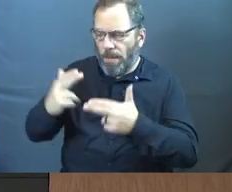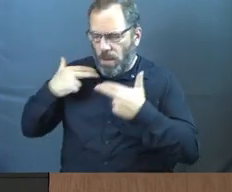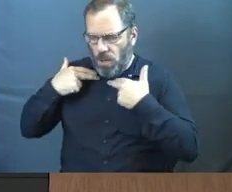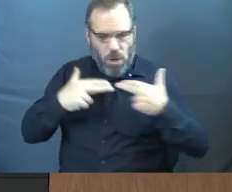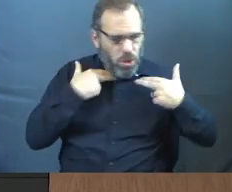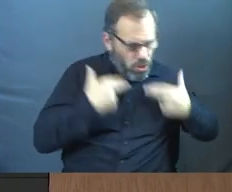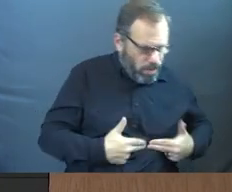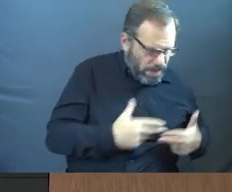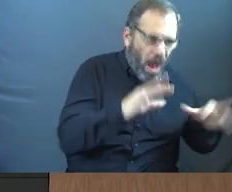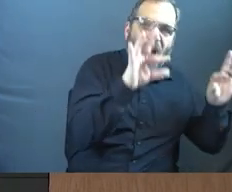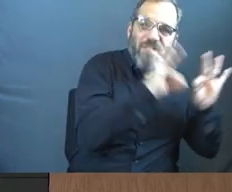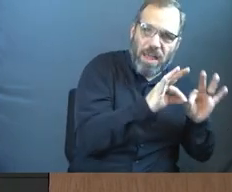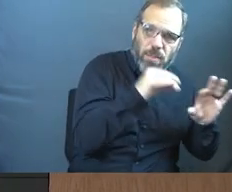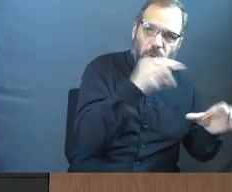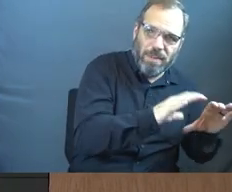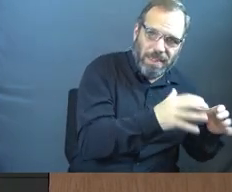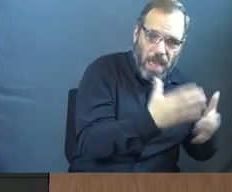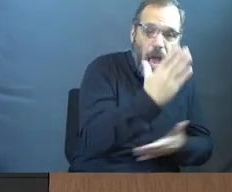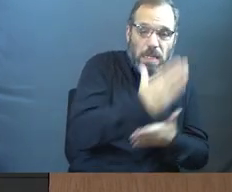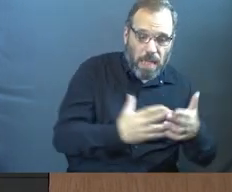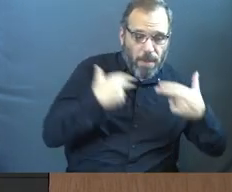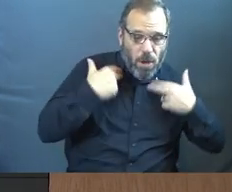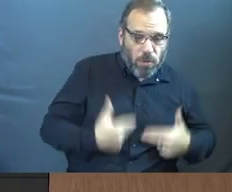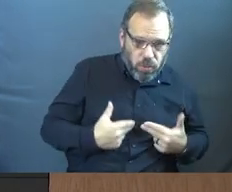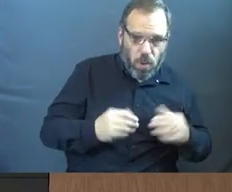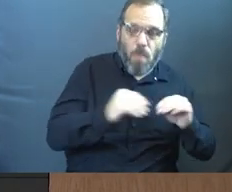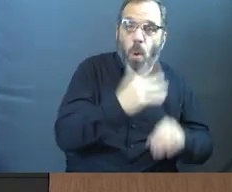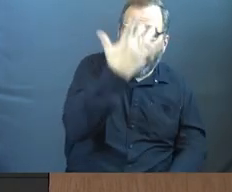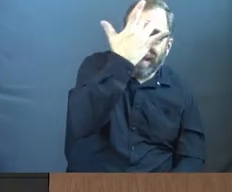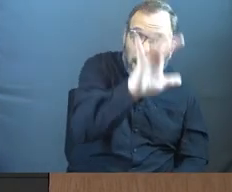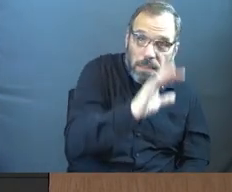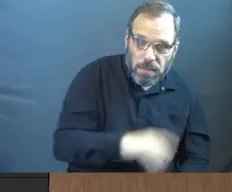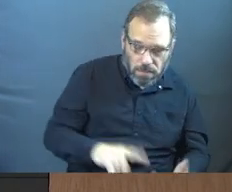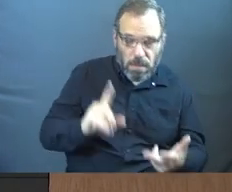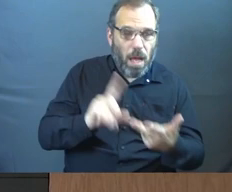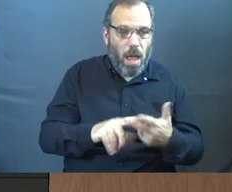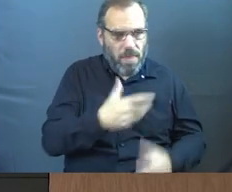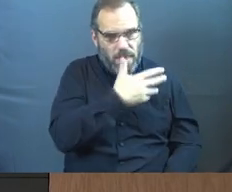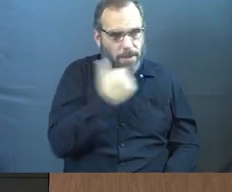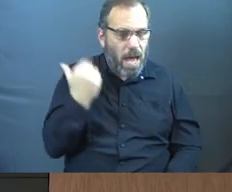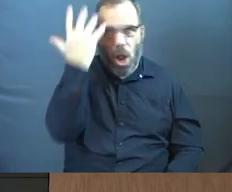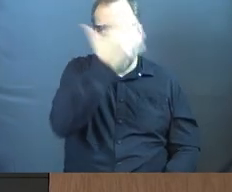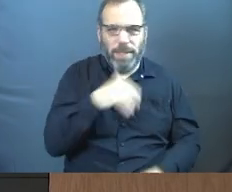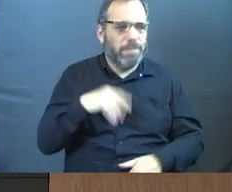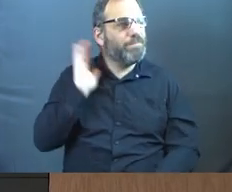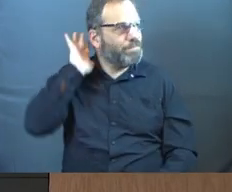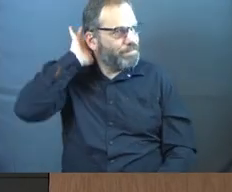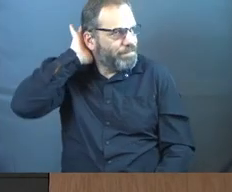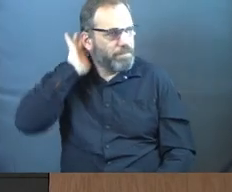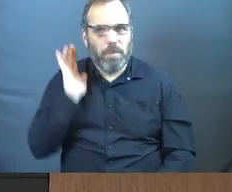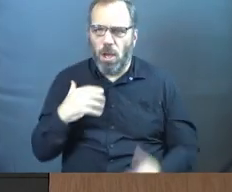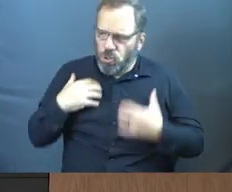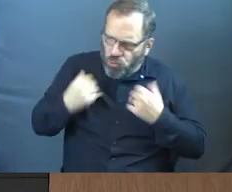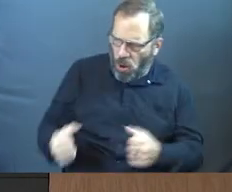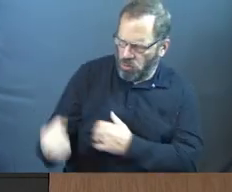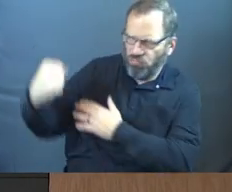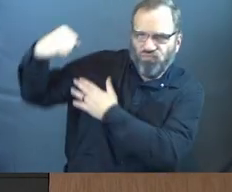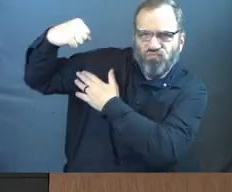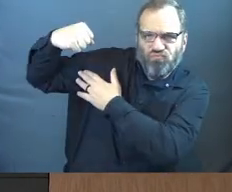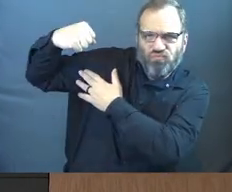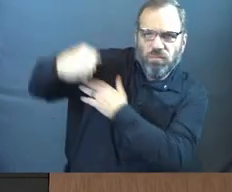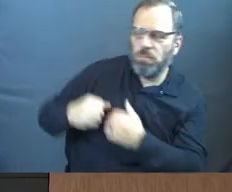beings are more valuable. Some human beings are more intelligent. They're better looking. They're stronger.